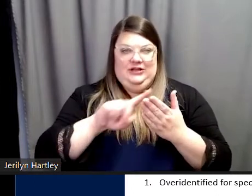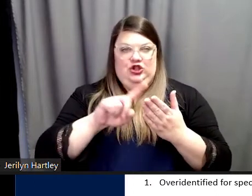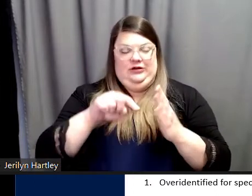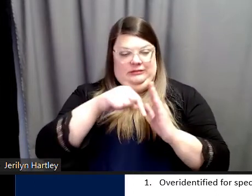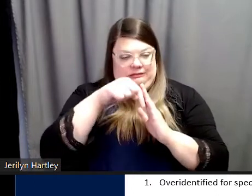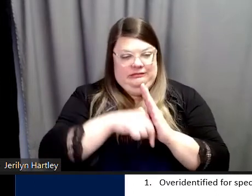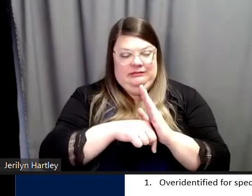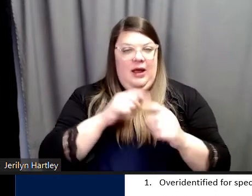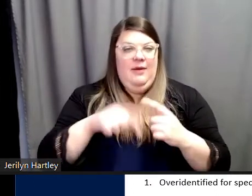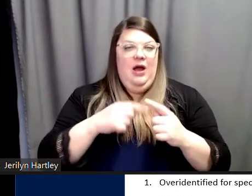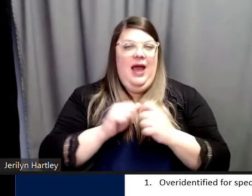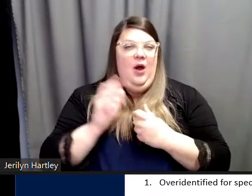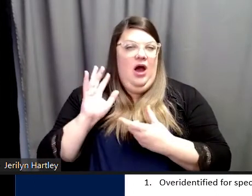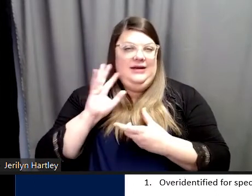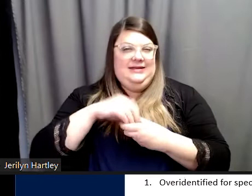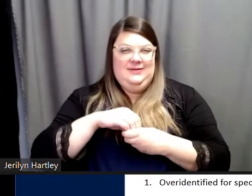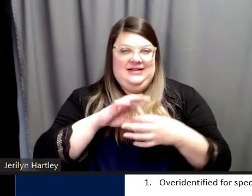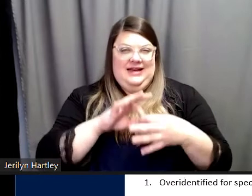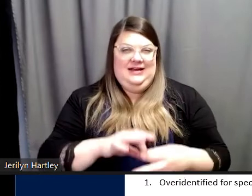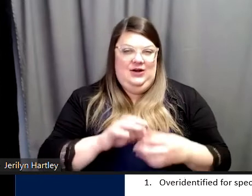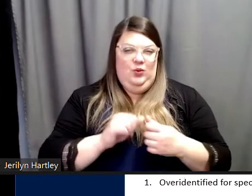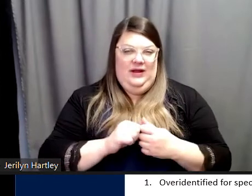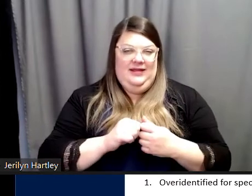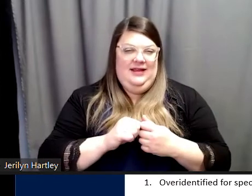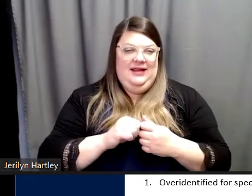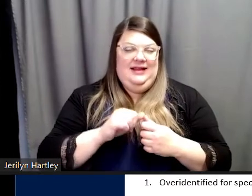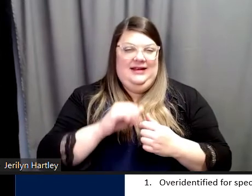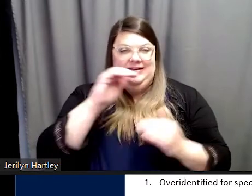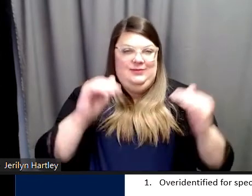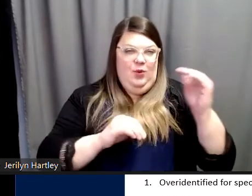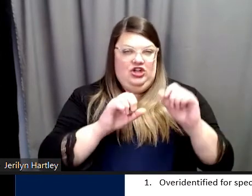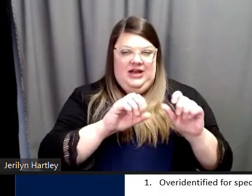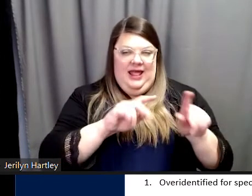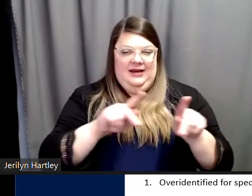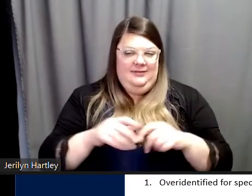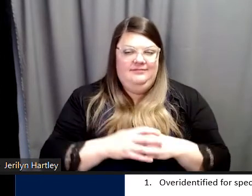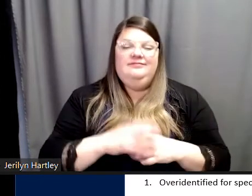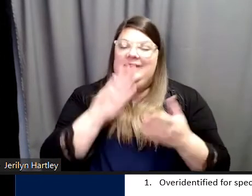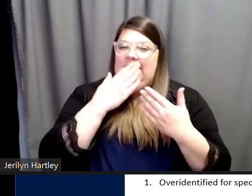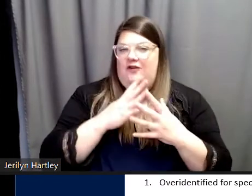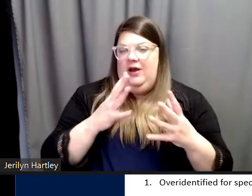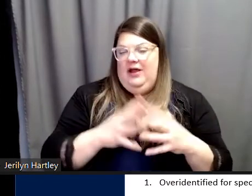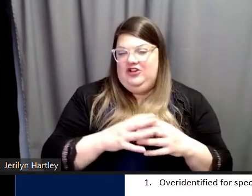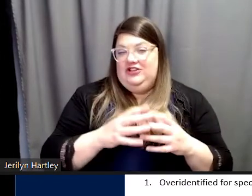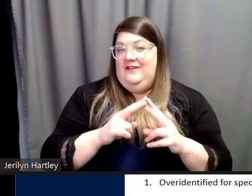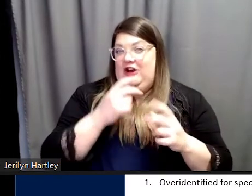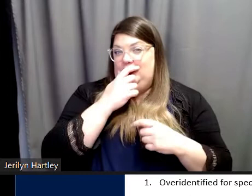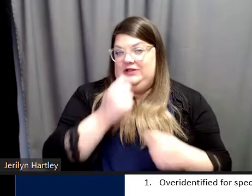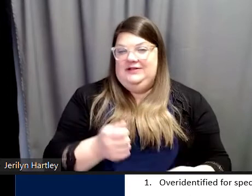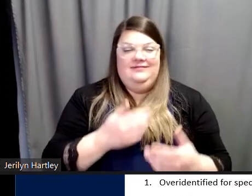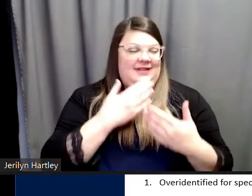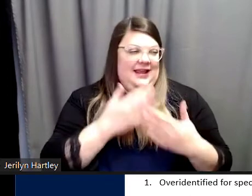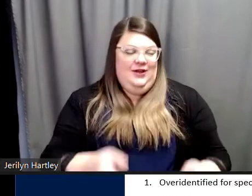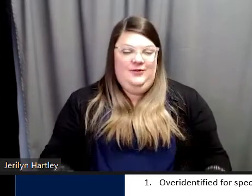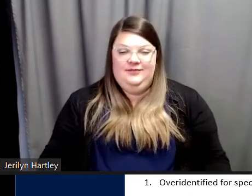autism is connected with disproportionality. Thank you very much. Very interesting. Thank you.